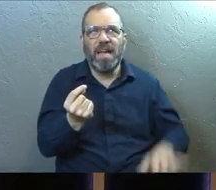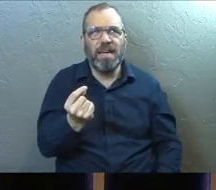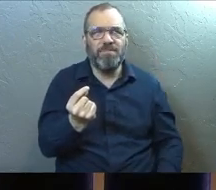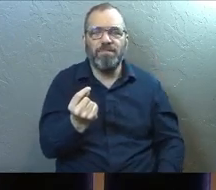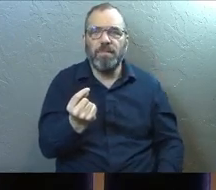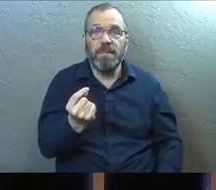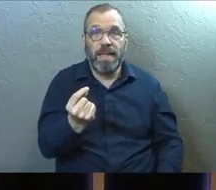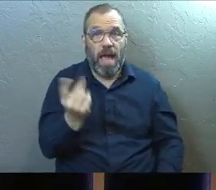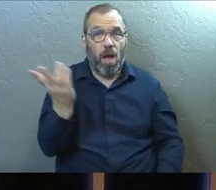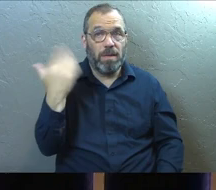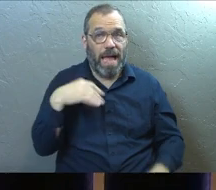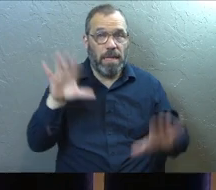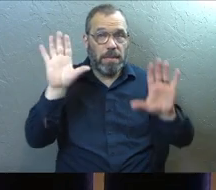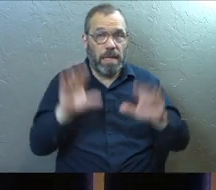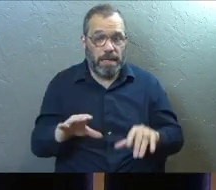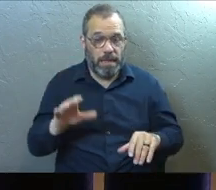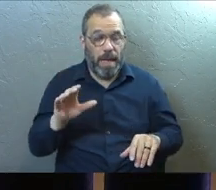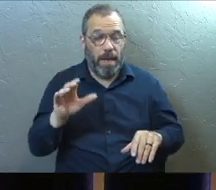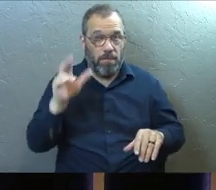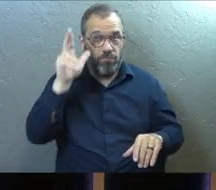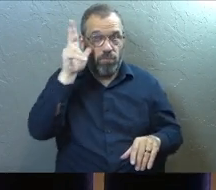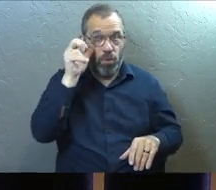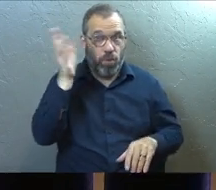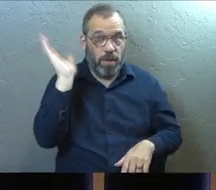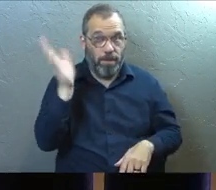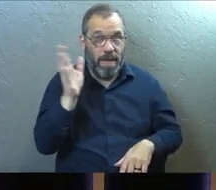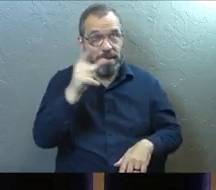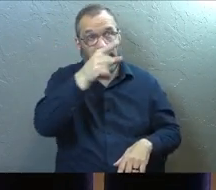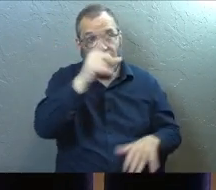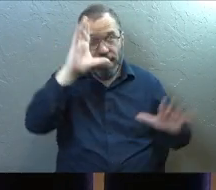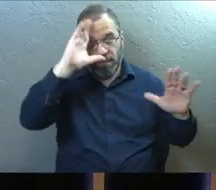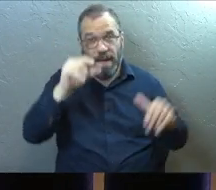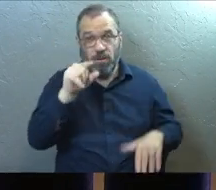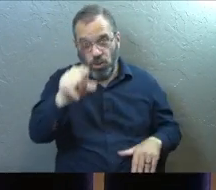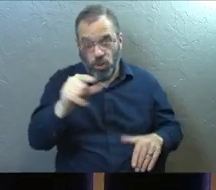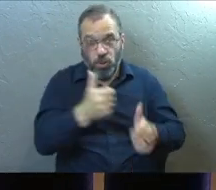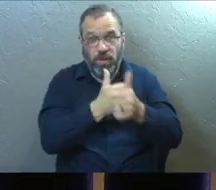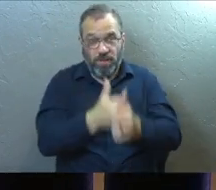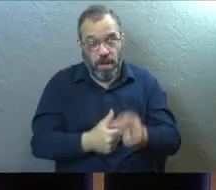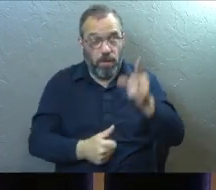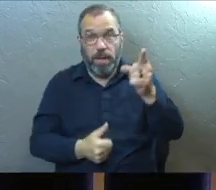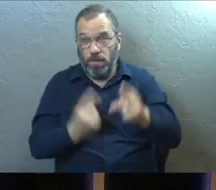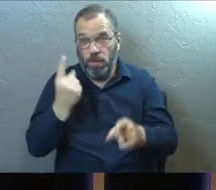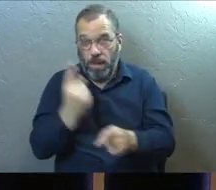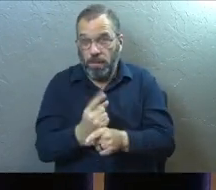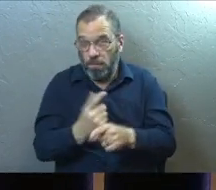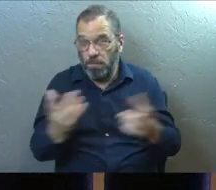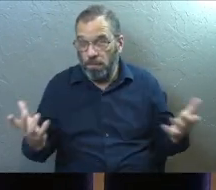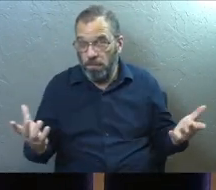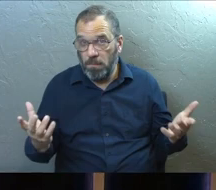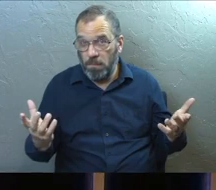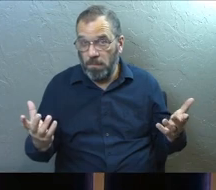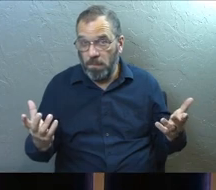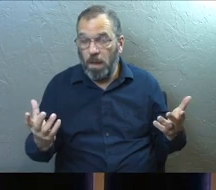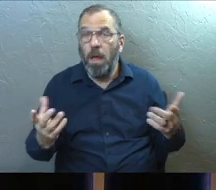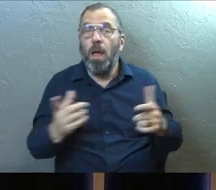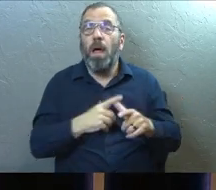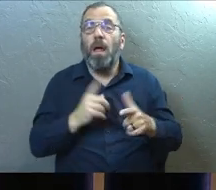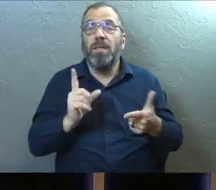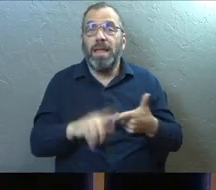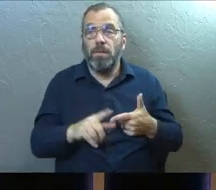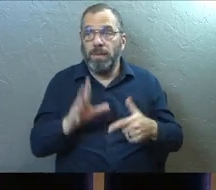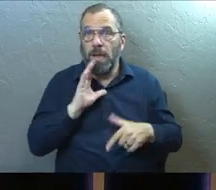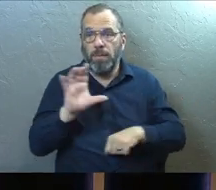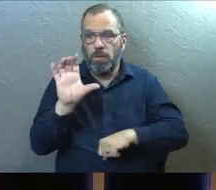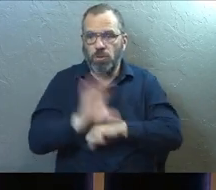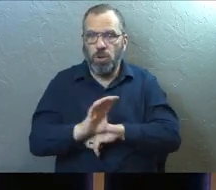And if you were here last week, we talked about the fact that God expects Jesus followers to follow Jesus. And then we talked about the